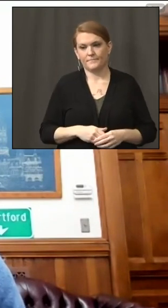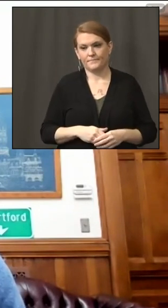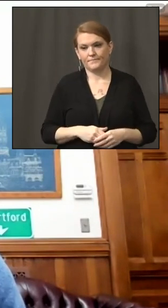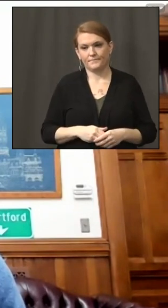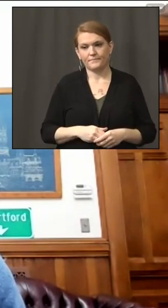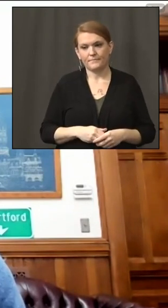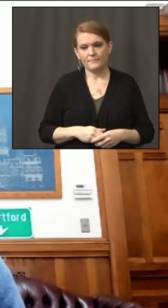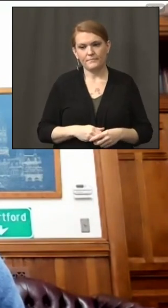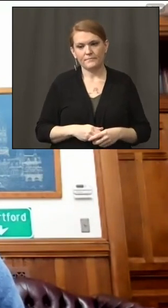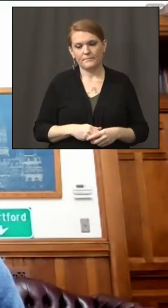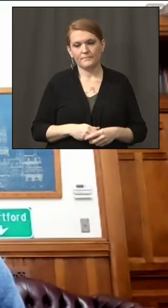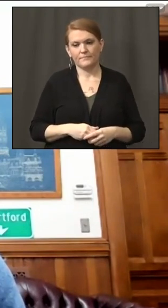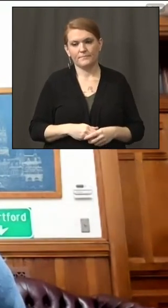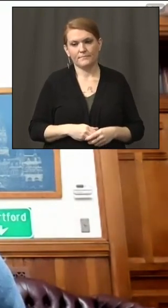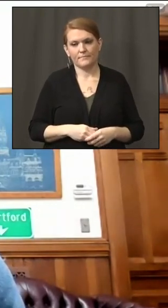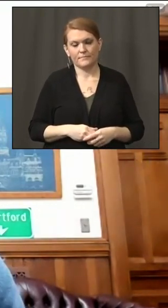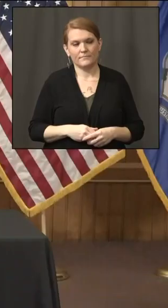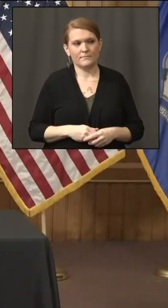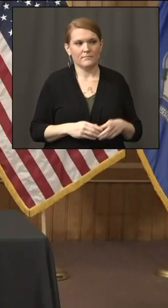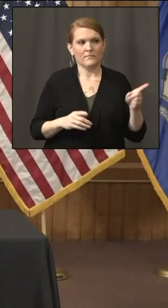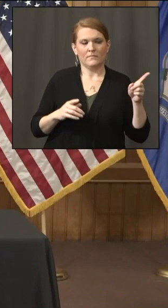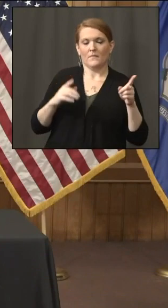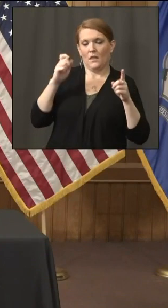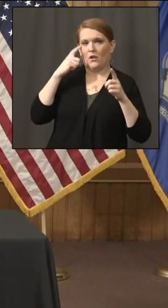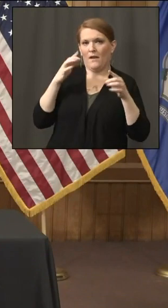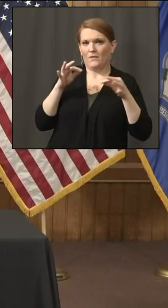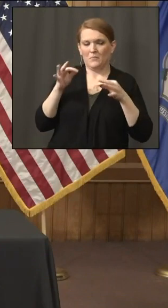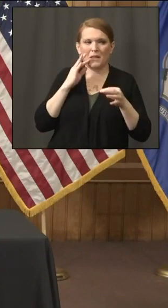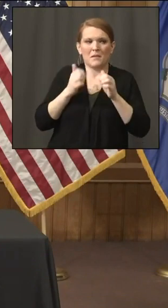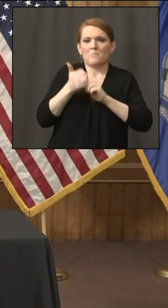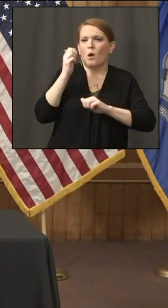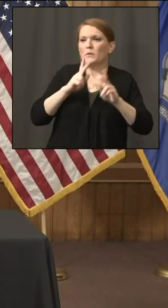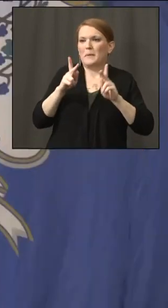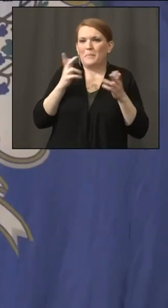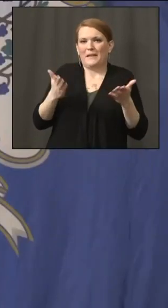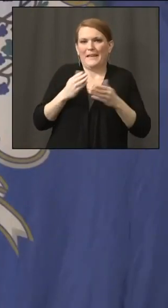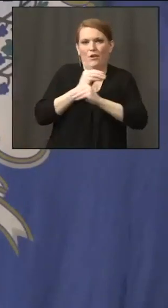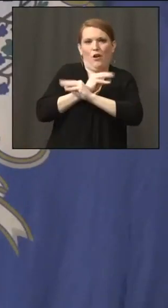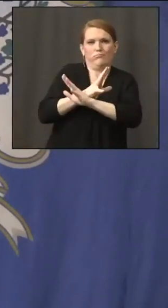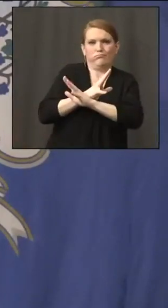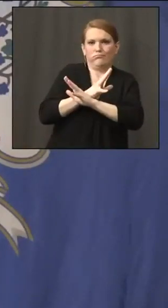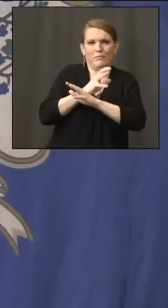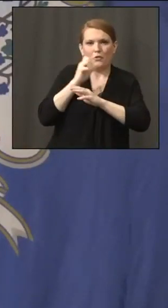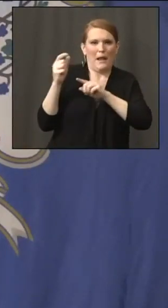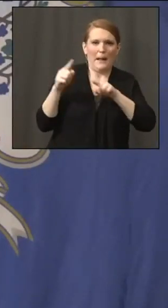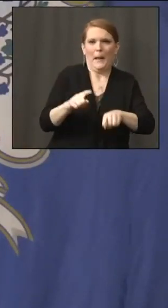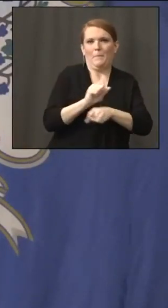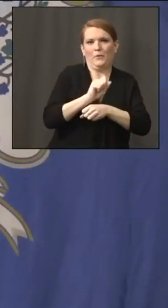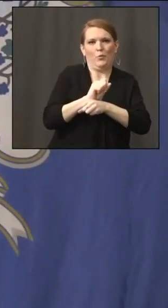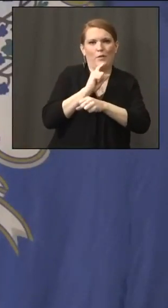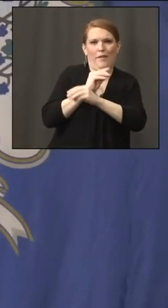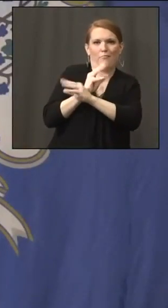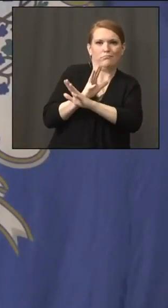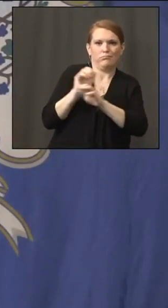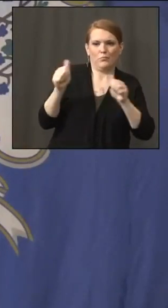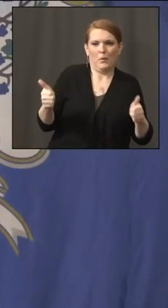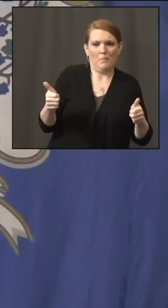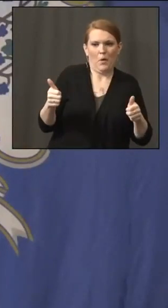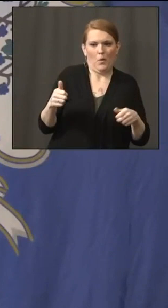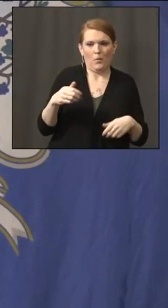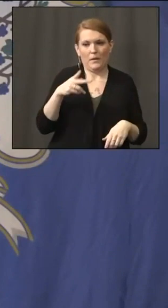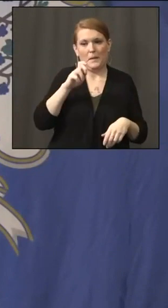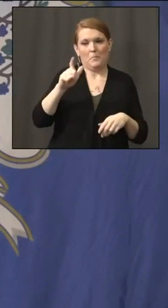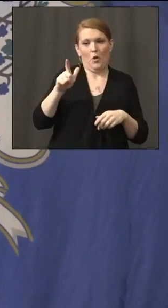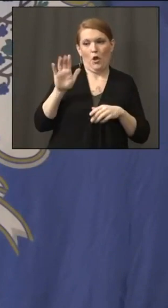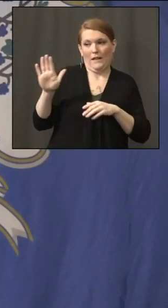Good to hear. Thank you. Yeah, most of the folks in our office are telecommuting, as you can imagine. And Paul's got the office right next to